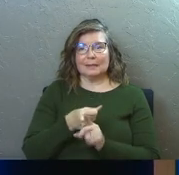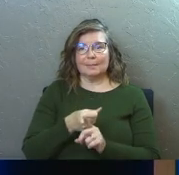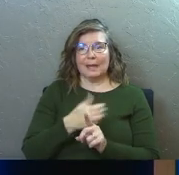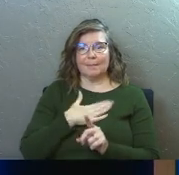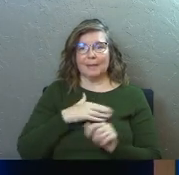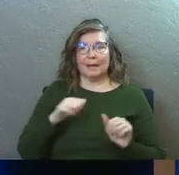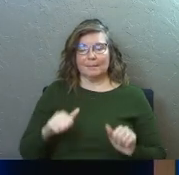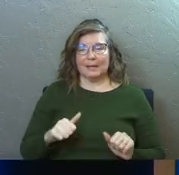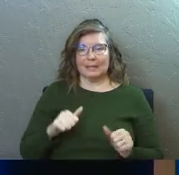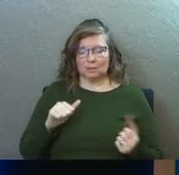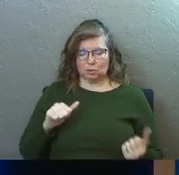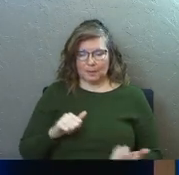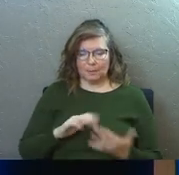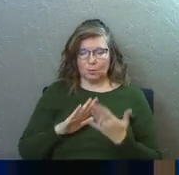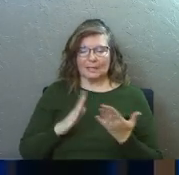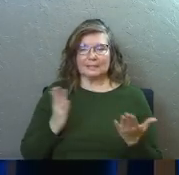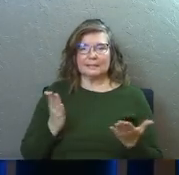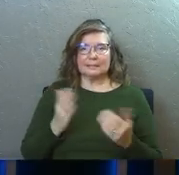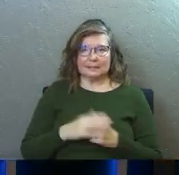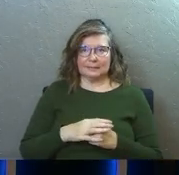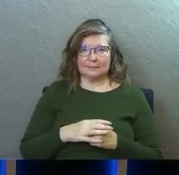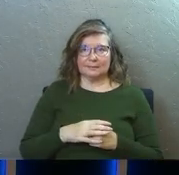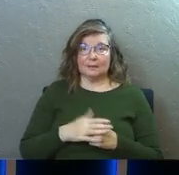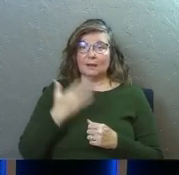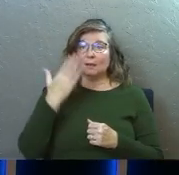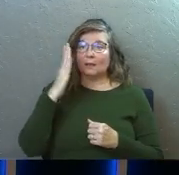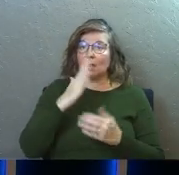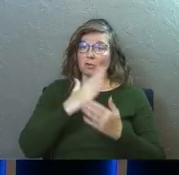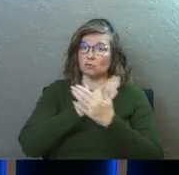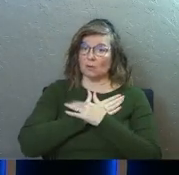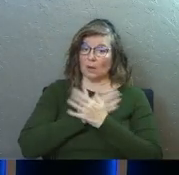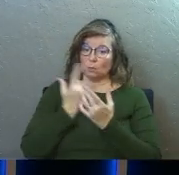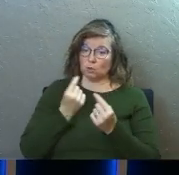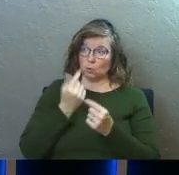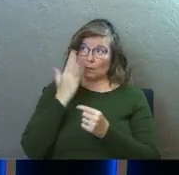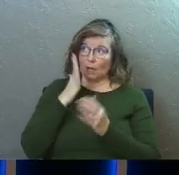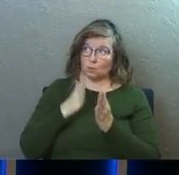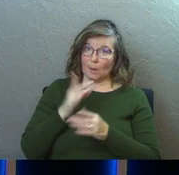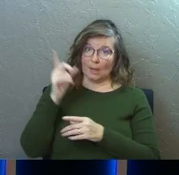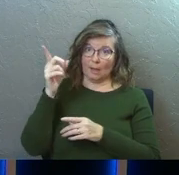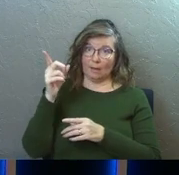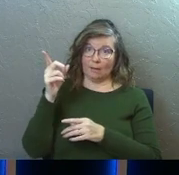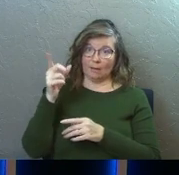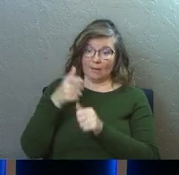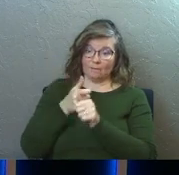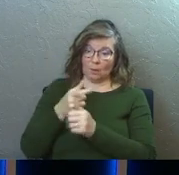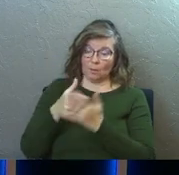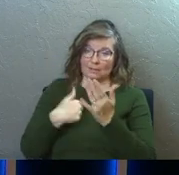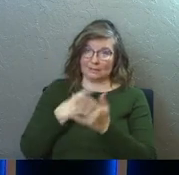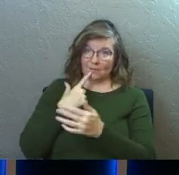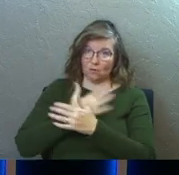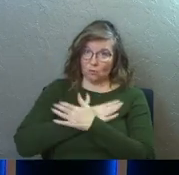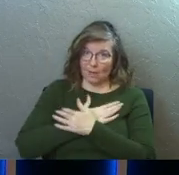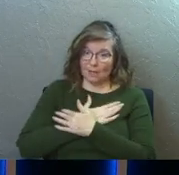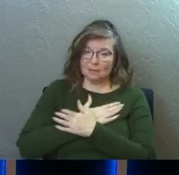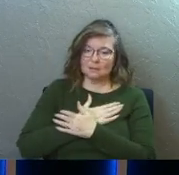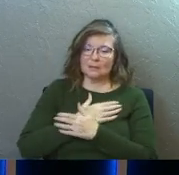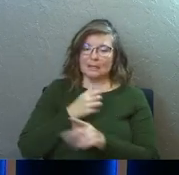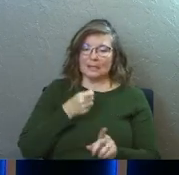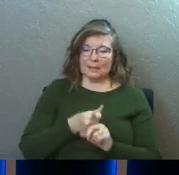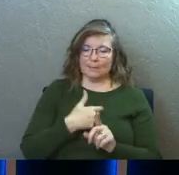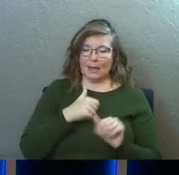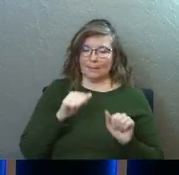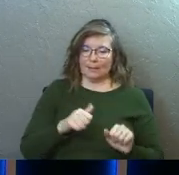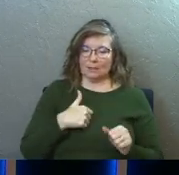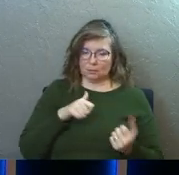my ability to be present. God's rest, when I do rest God's way, it impacts my ability to be present.